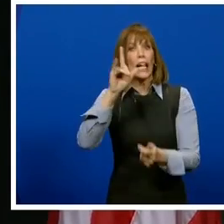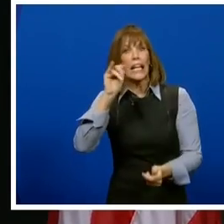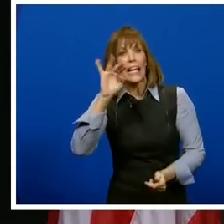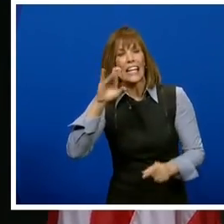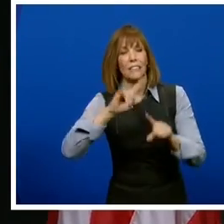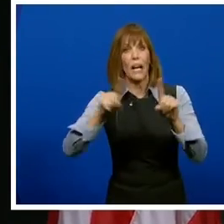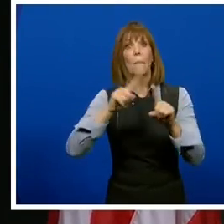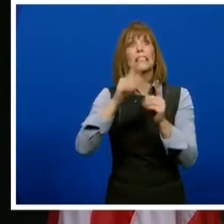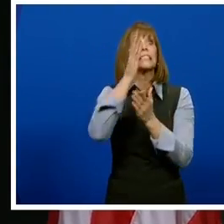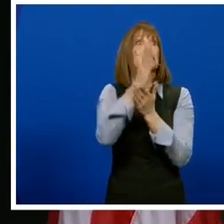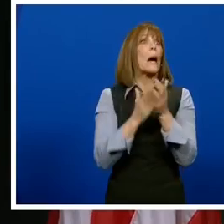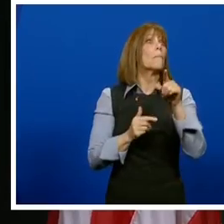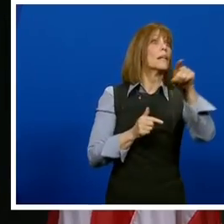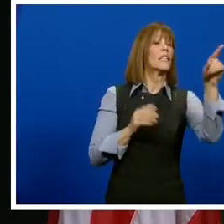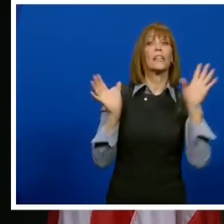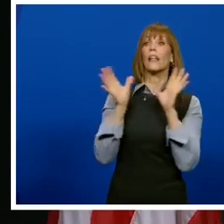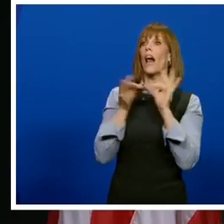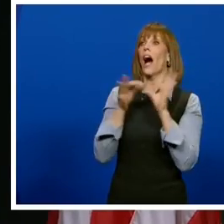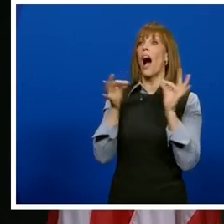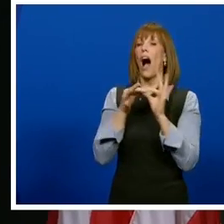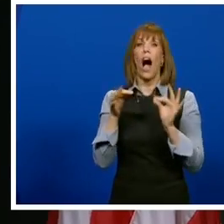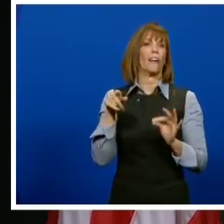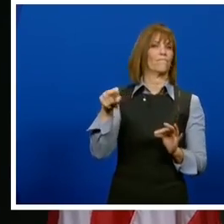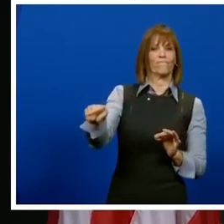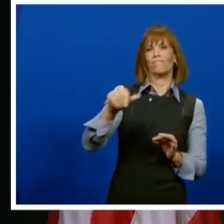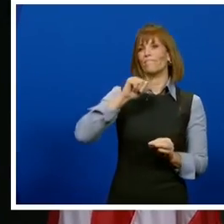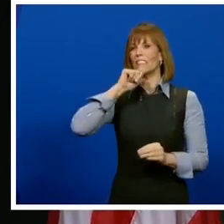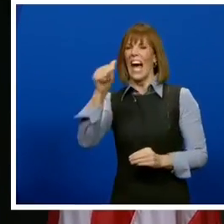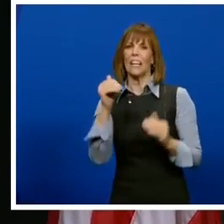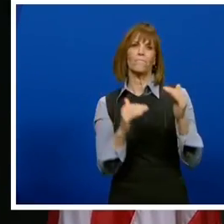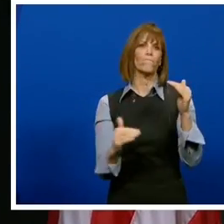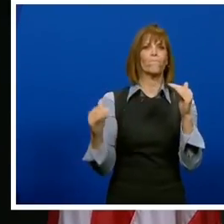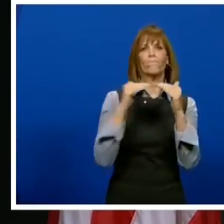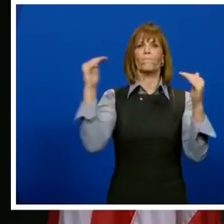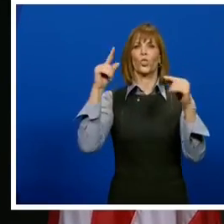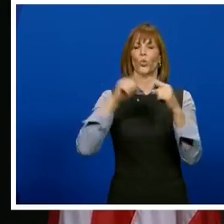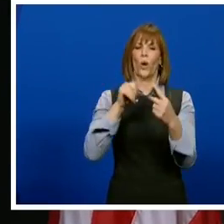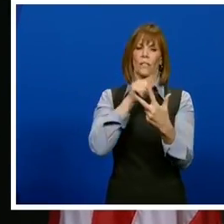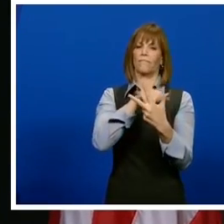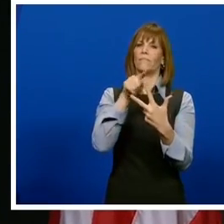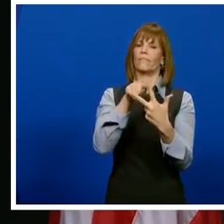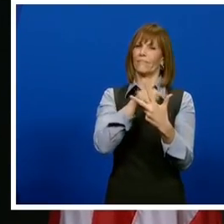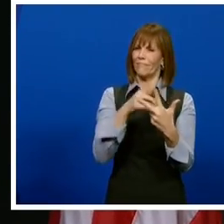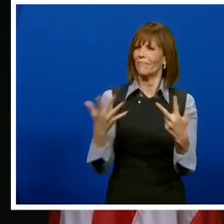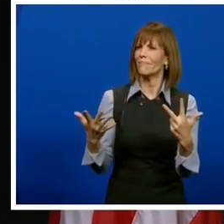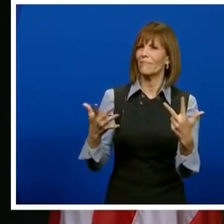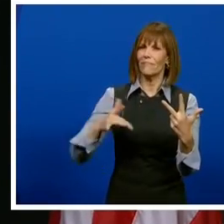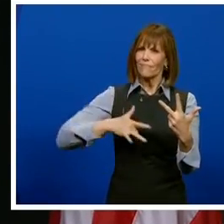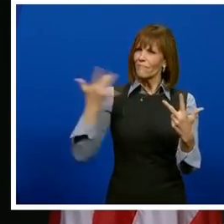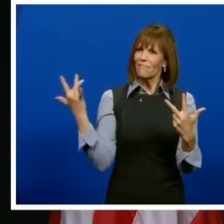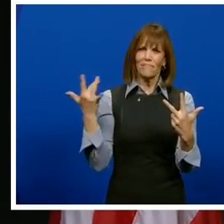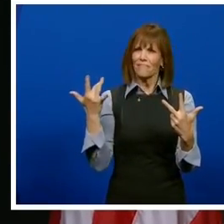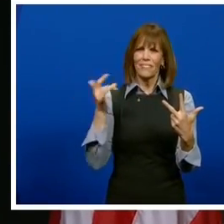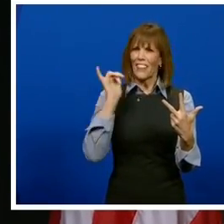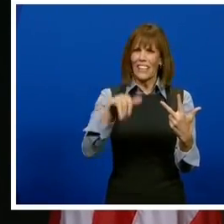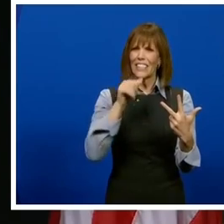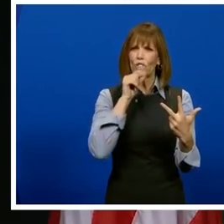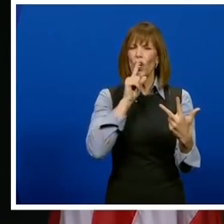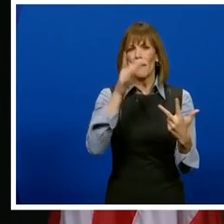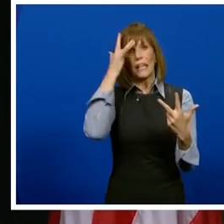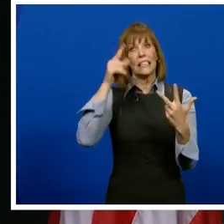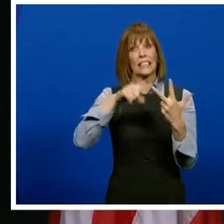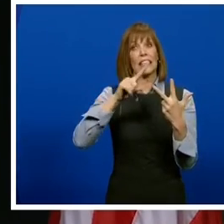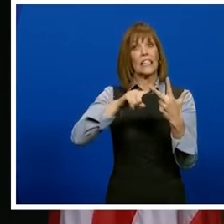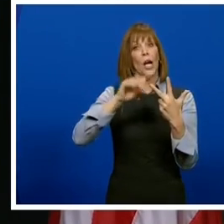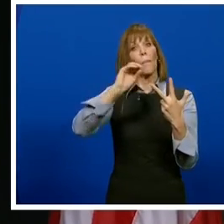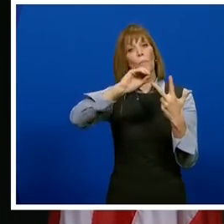some critics are suggesting that the J&J vaccine is somehow inferior to those from Pfizer and Moderna because its efficacy rate